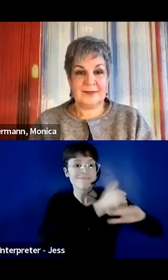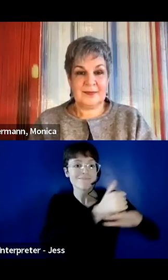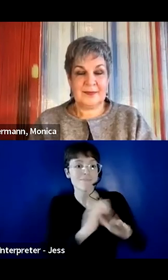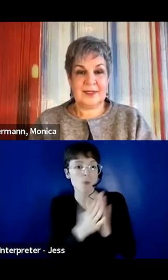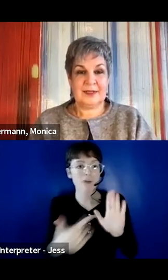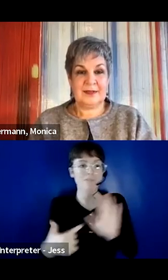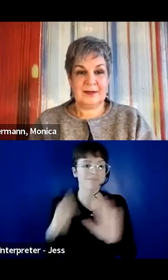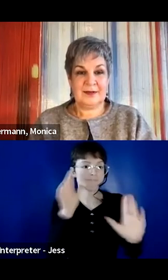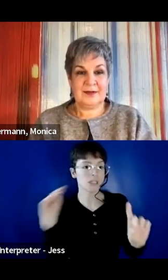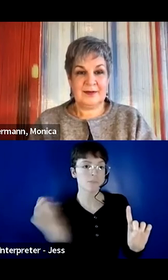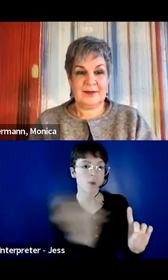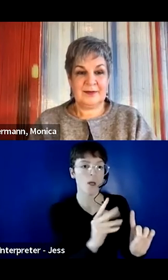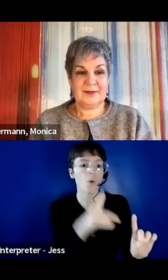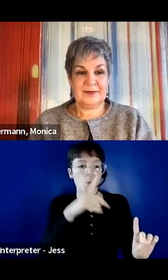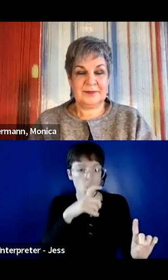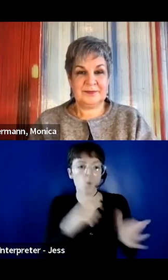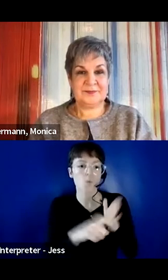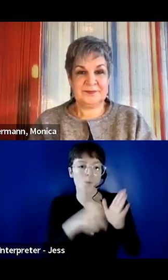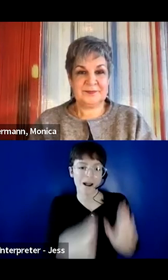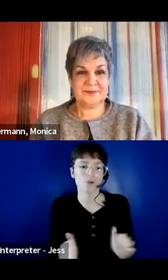So maybe final thoughts on that, Wasam.